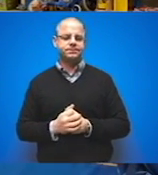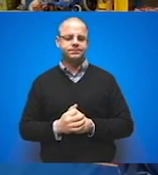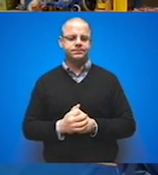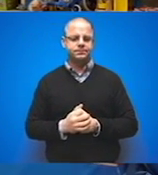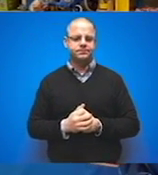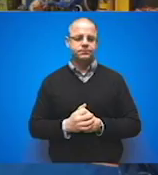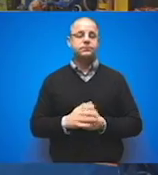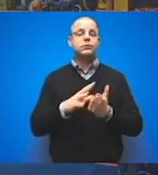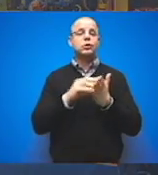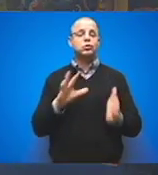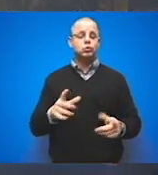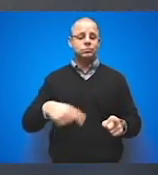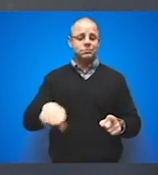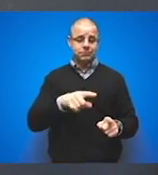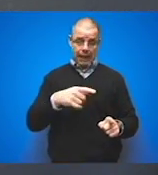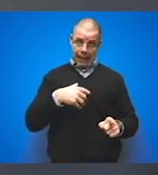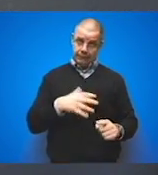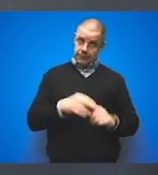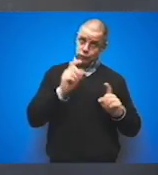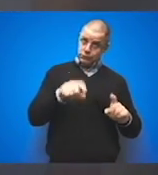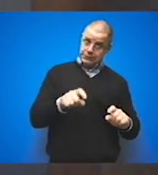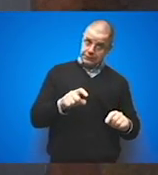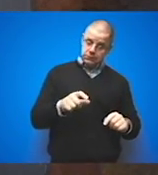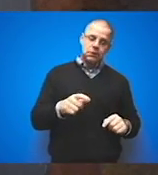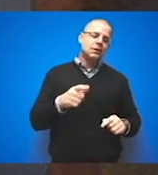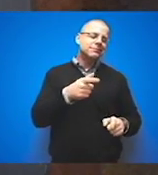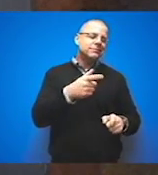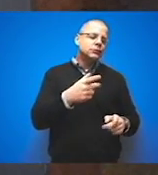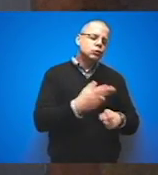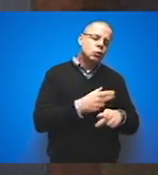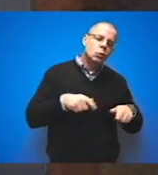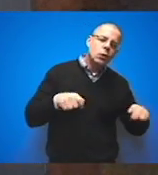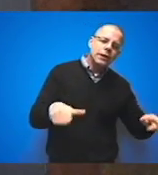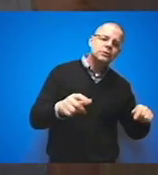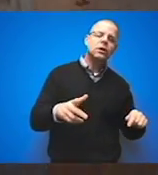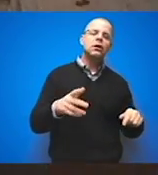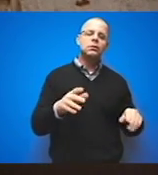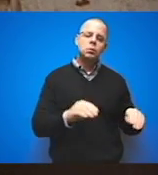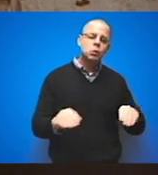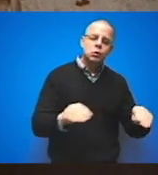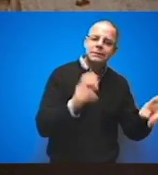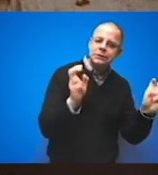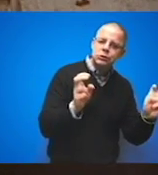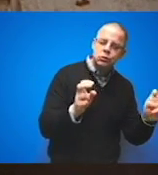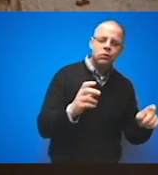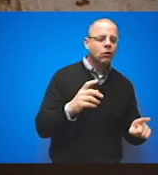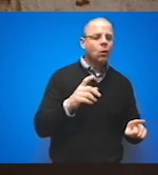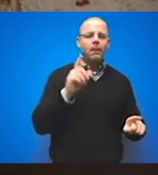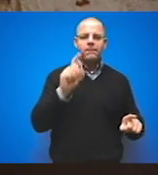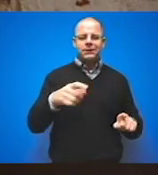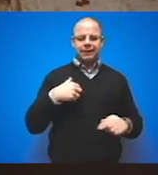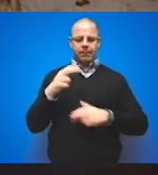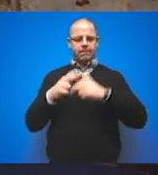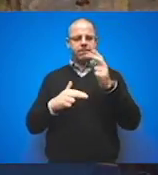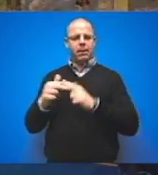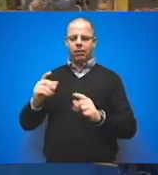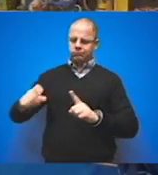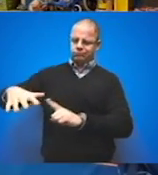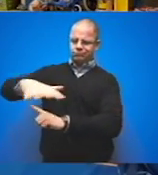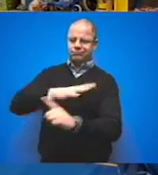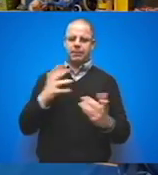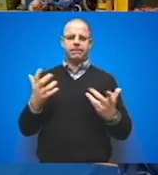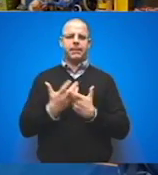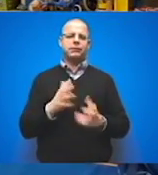Issues that seem benign to typical students, such as unlevel flooring and sidewalks, heating and cooling systems, and appropriately